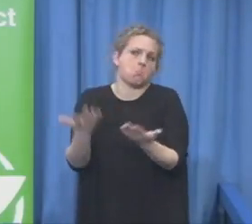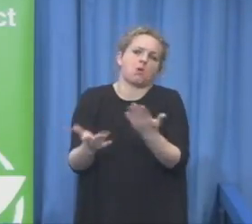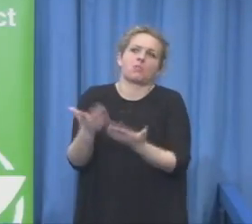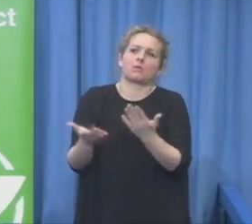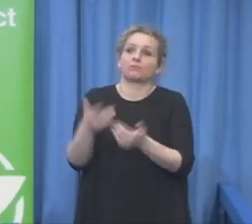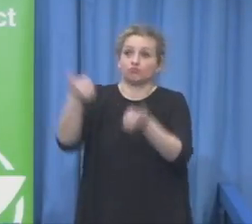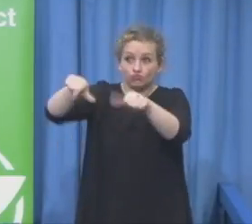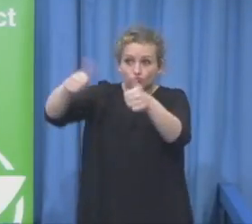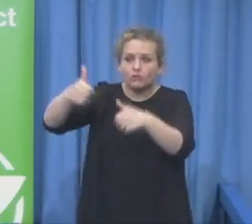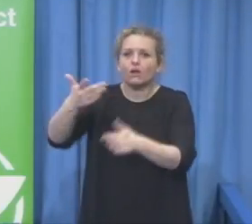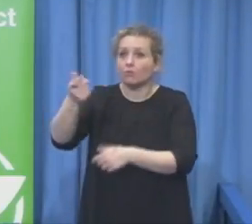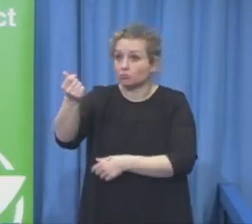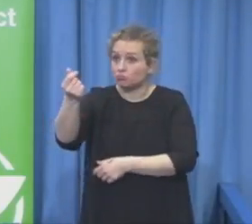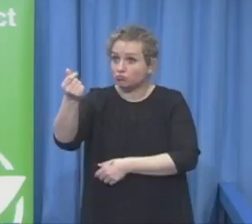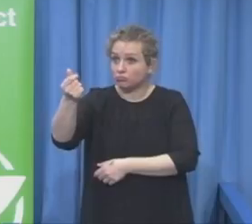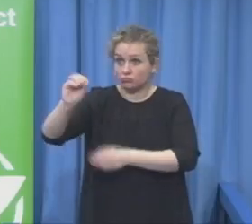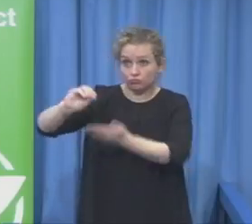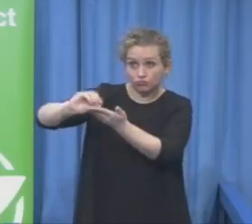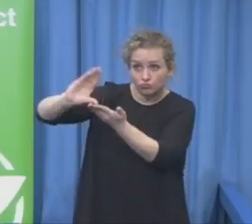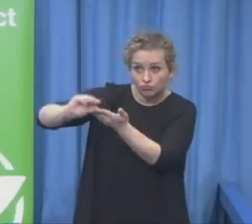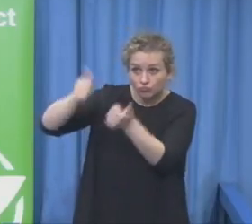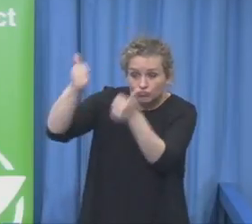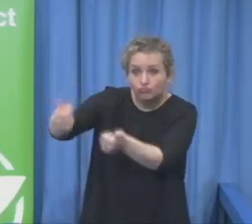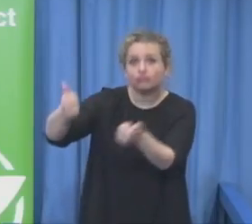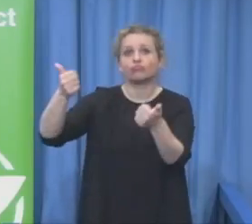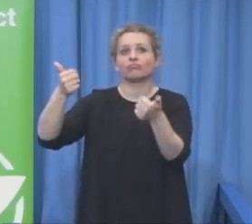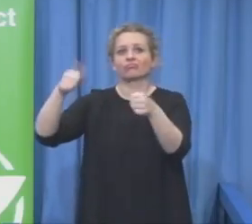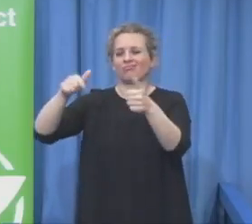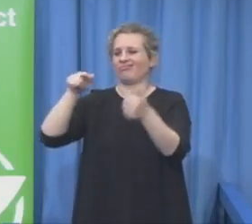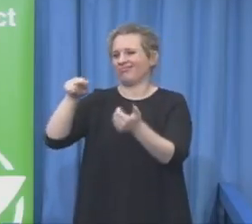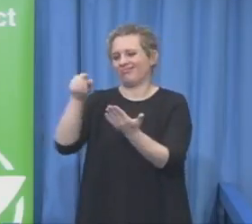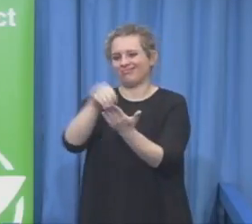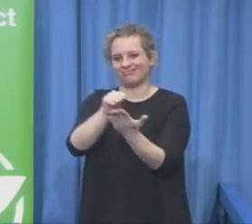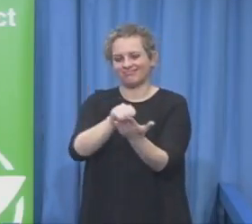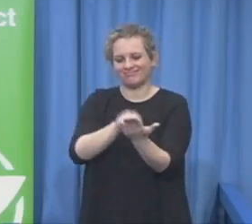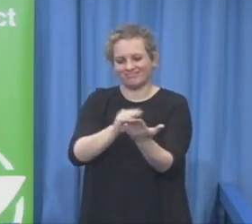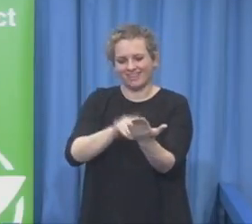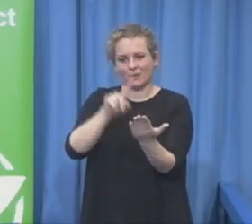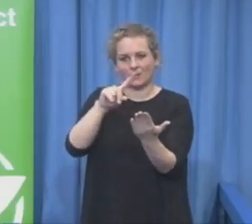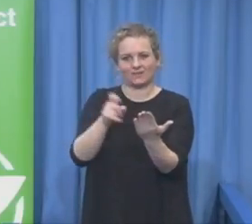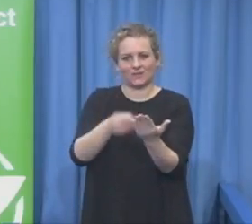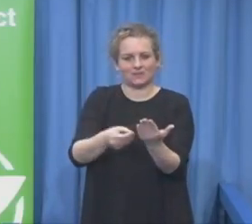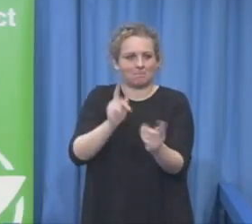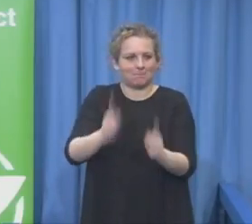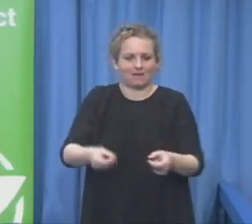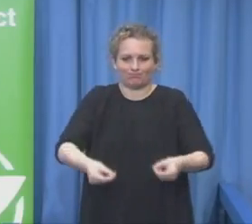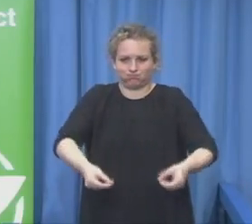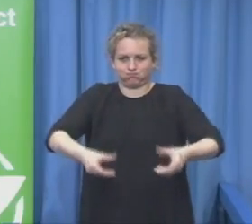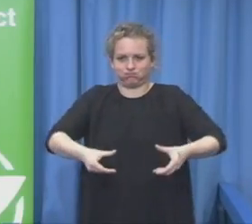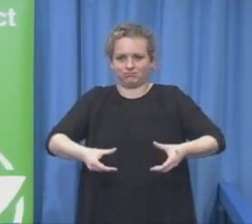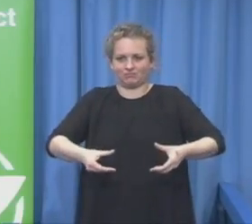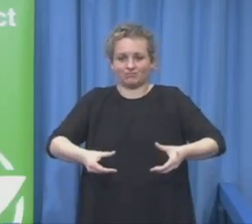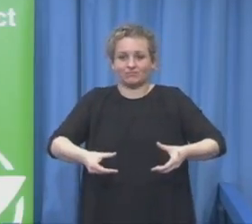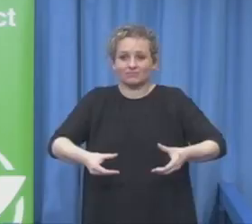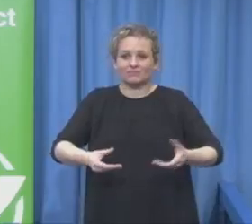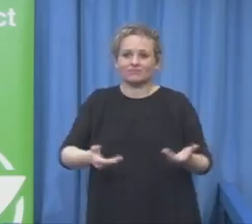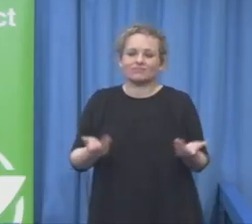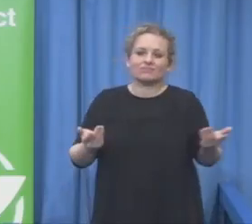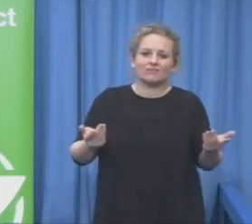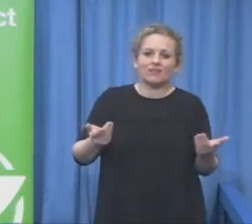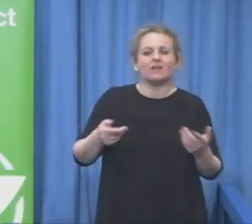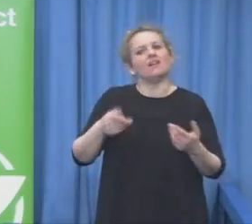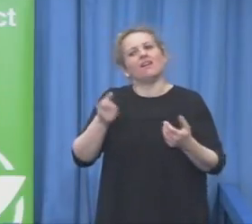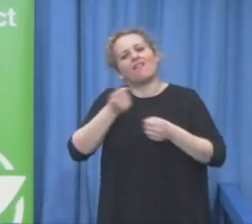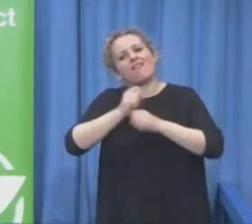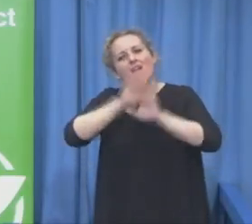factor to generate job satisfaction. There are other areas which are very, very much important and we want to highlight